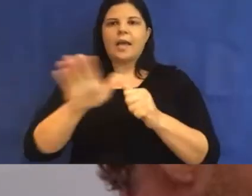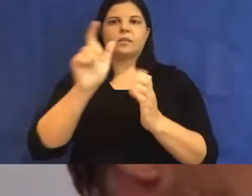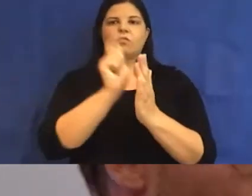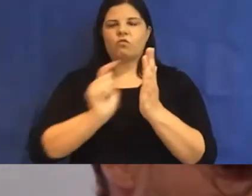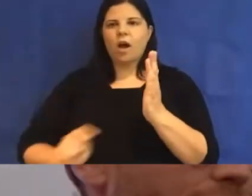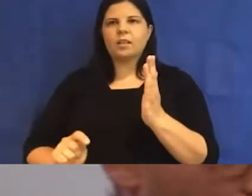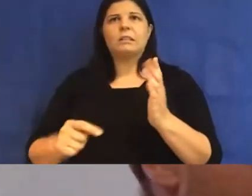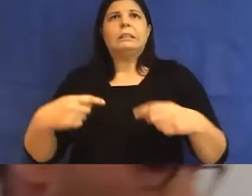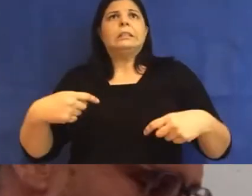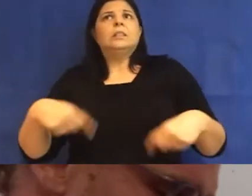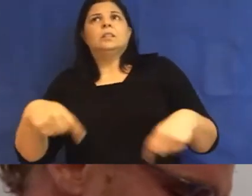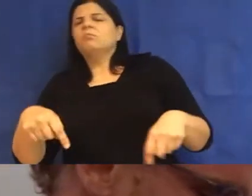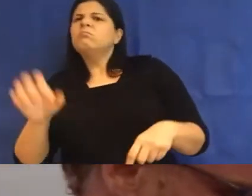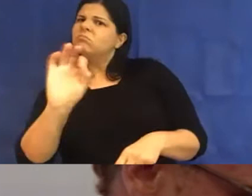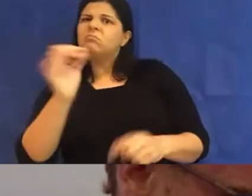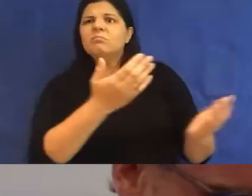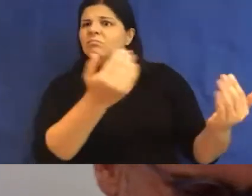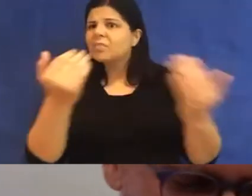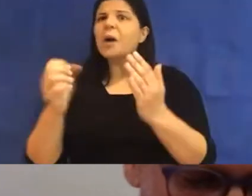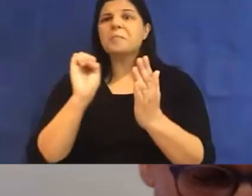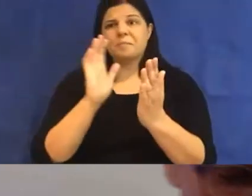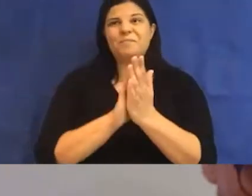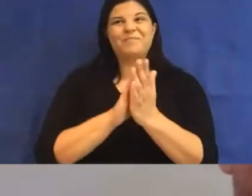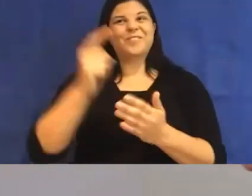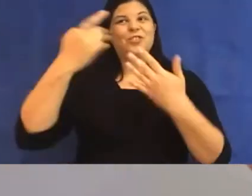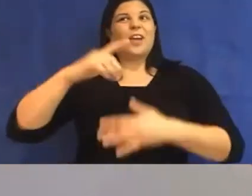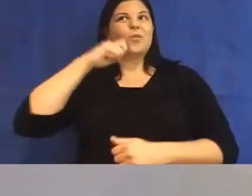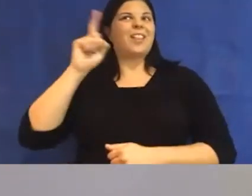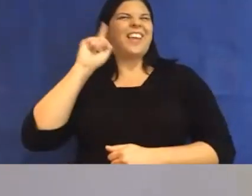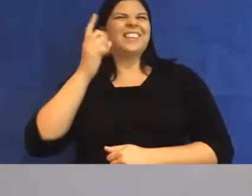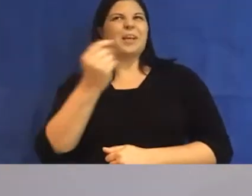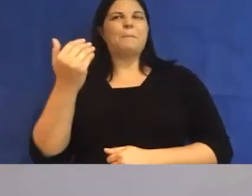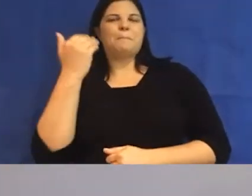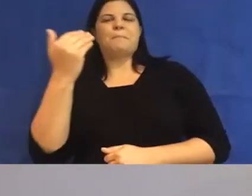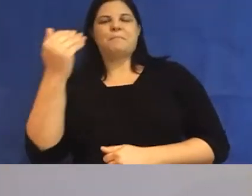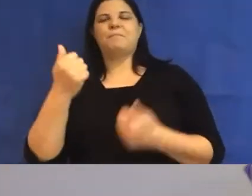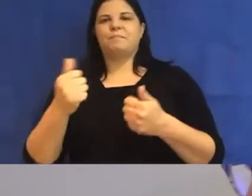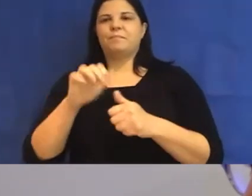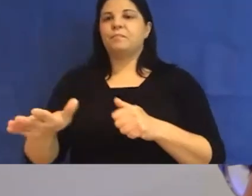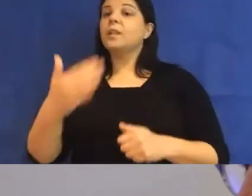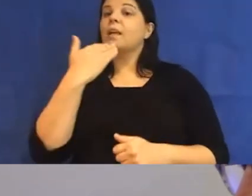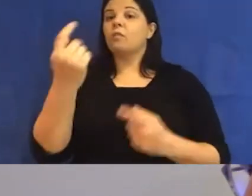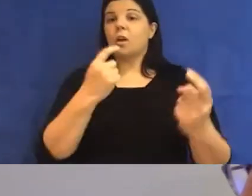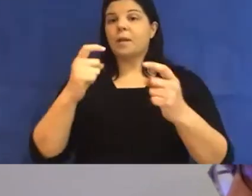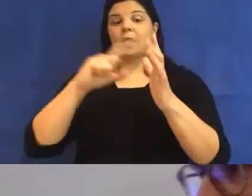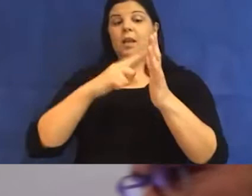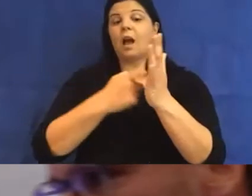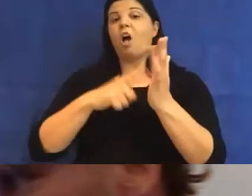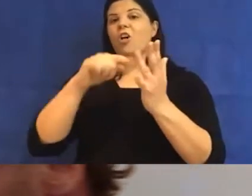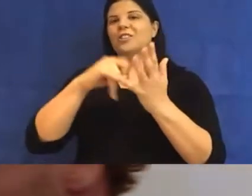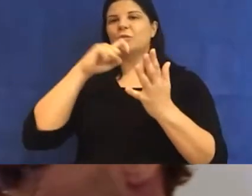who've generously agreed to speak tonight. So thank you all for coming, and now back to Carlos to introduce our speakers.